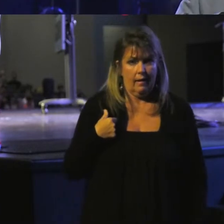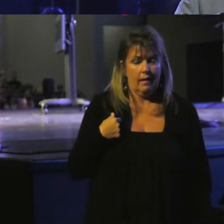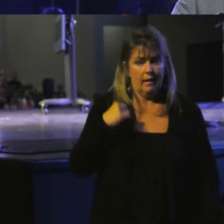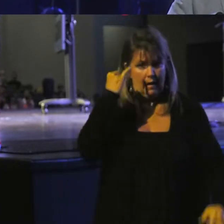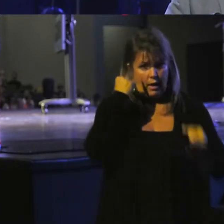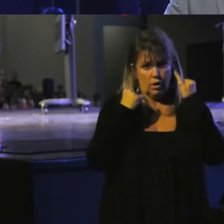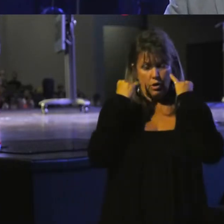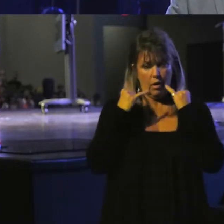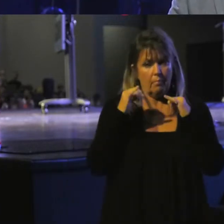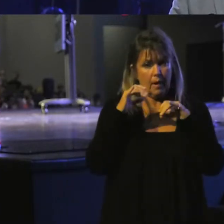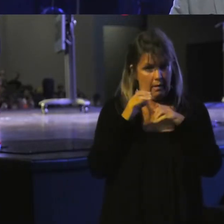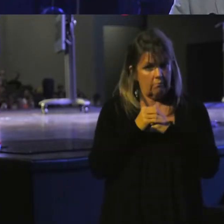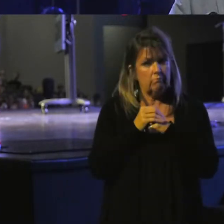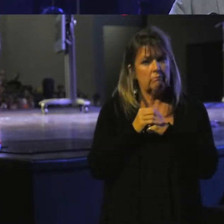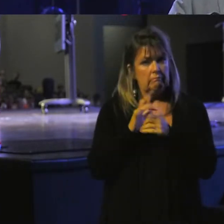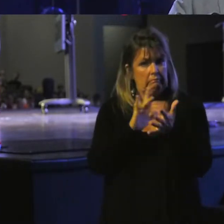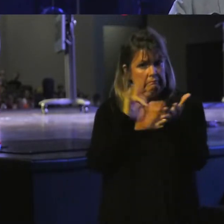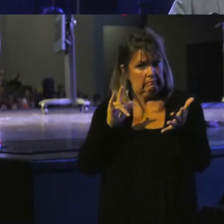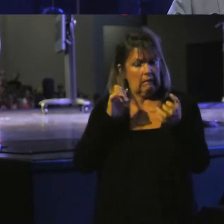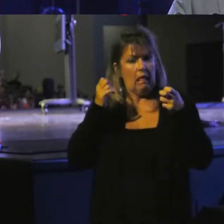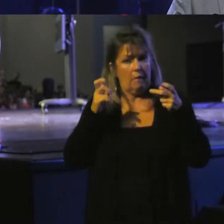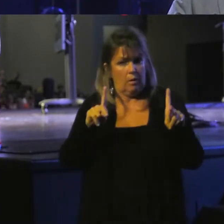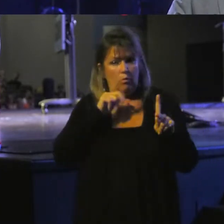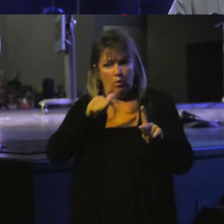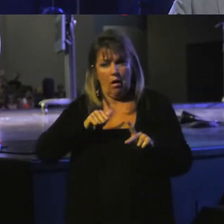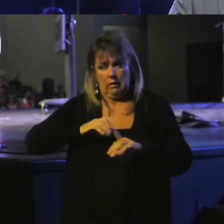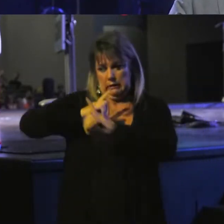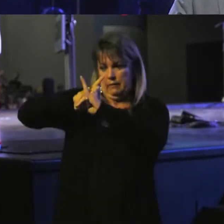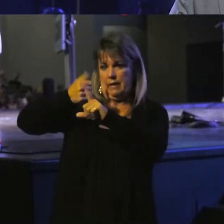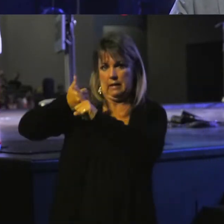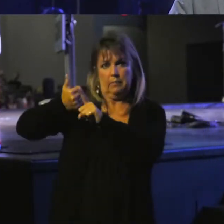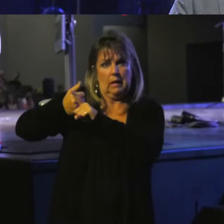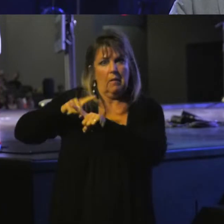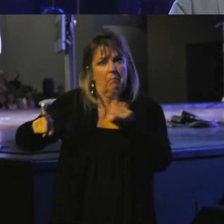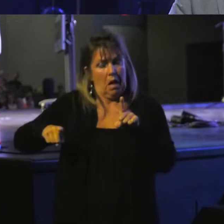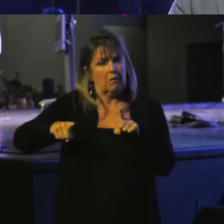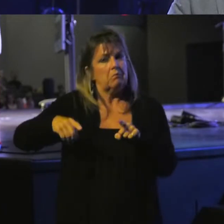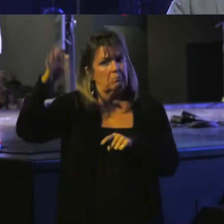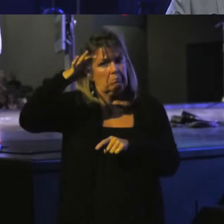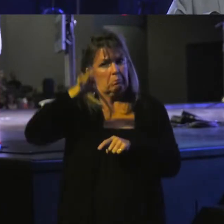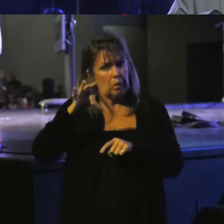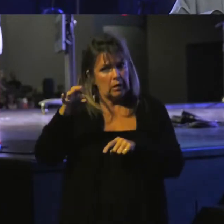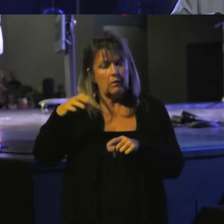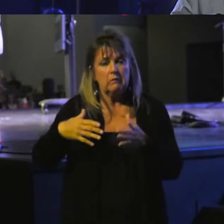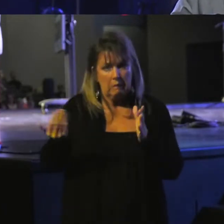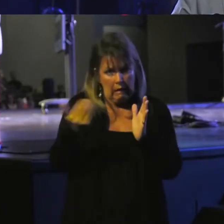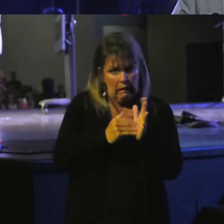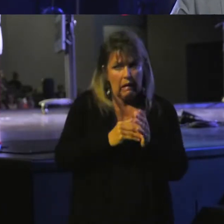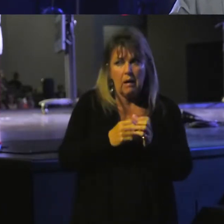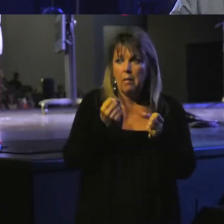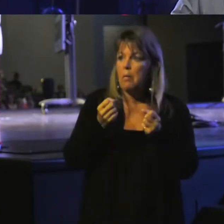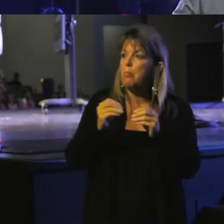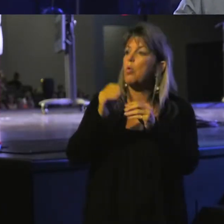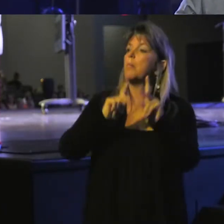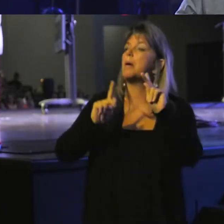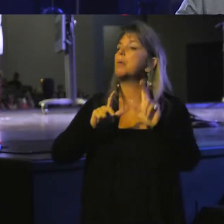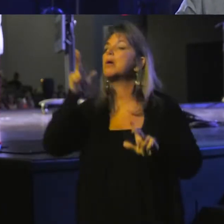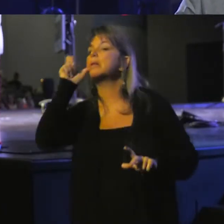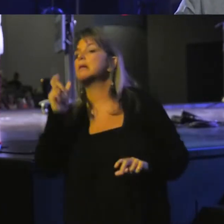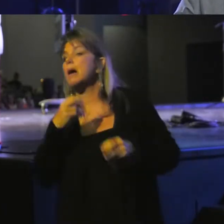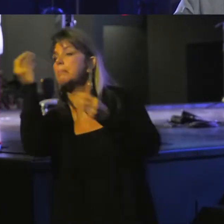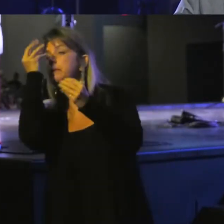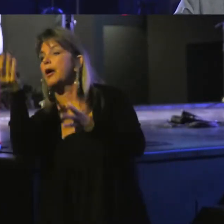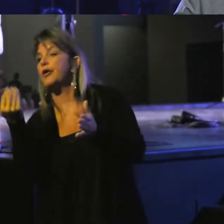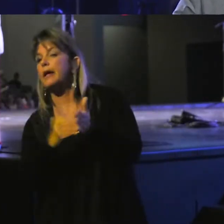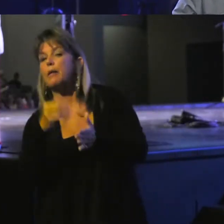takes the opportunity not to defend himself, but to just re-preach the sermon. I got more people here to listen. I'm going to tell you again what